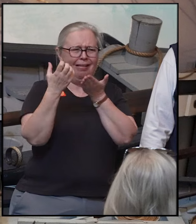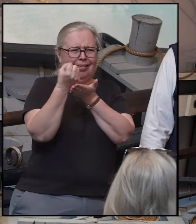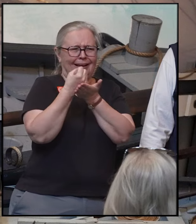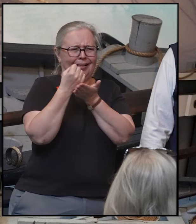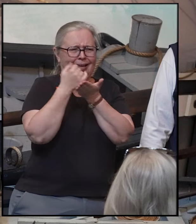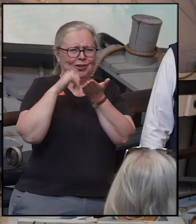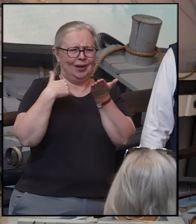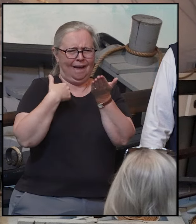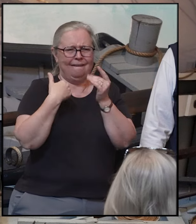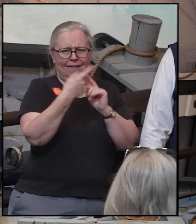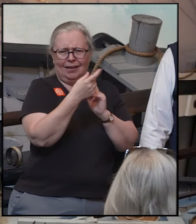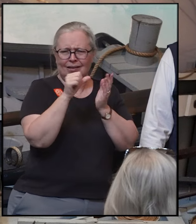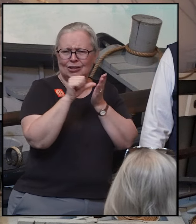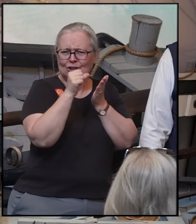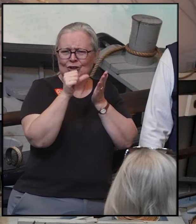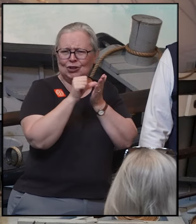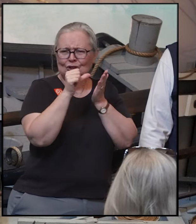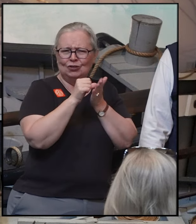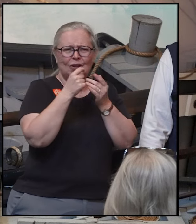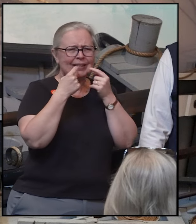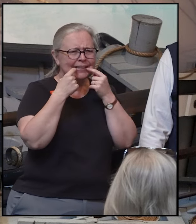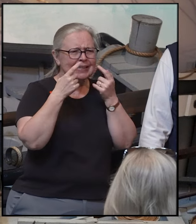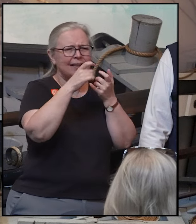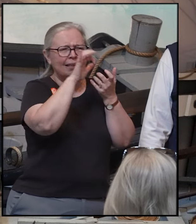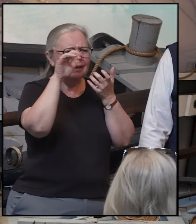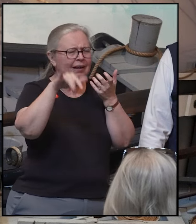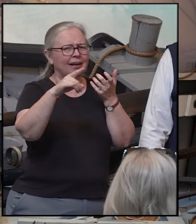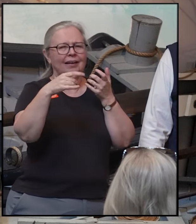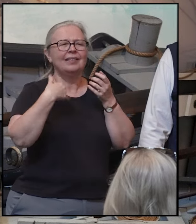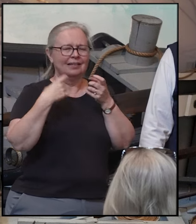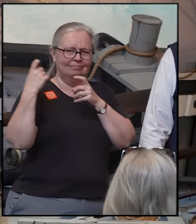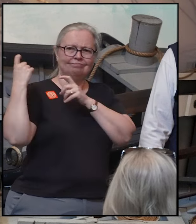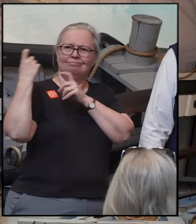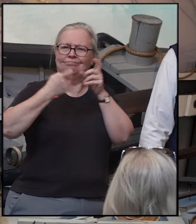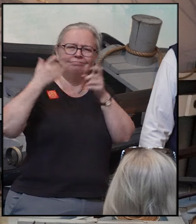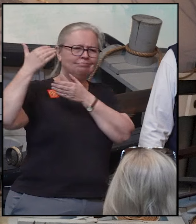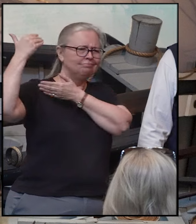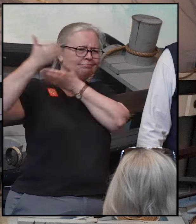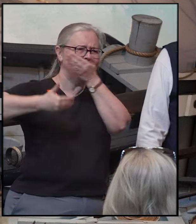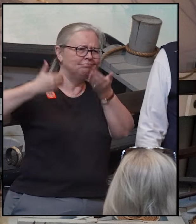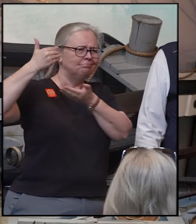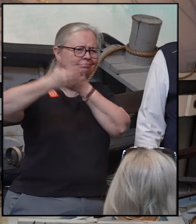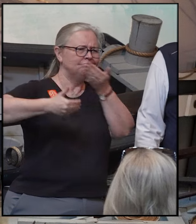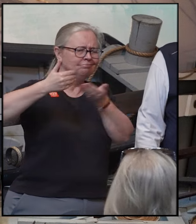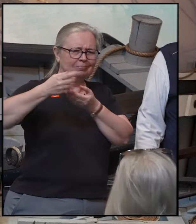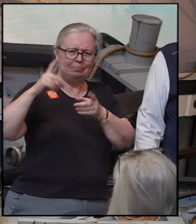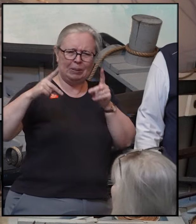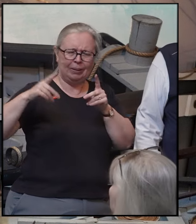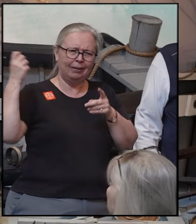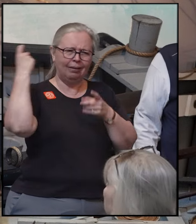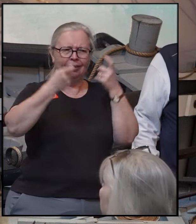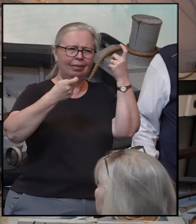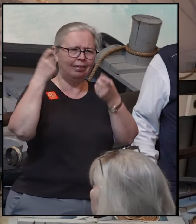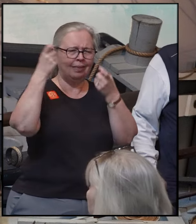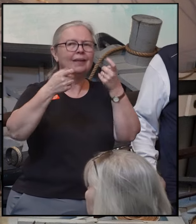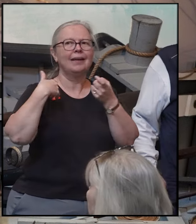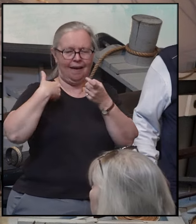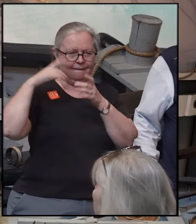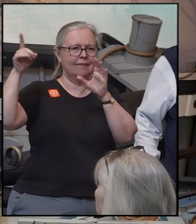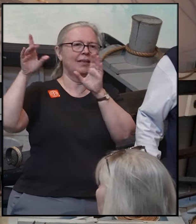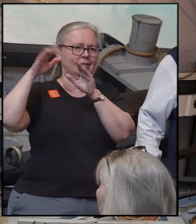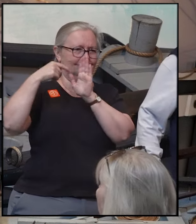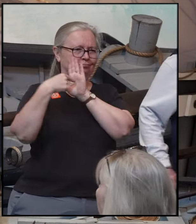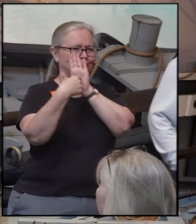collection of Scrimshaw that's been given to the Nantucket Historical Association over the last 130 years is on